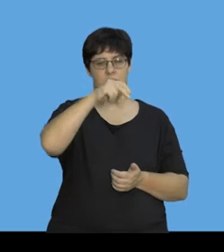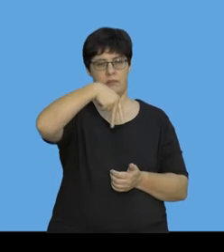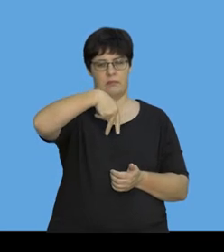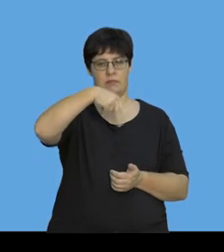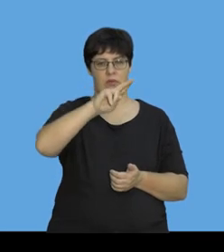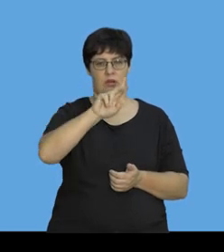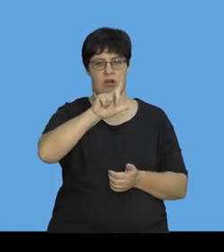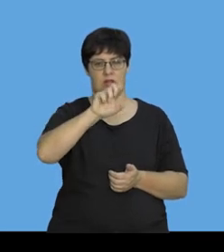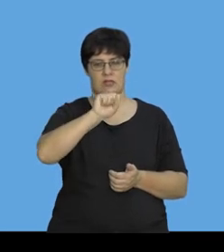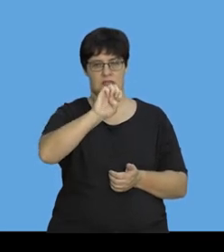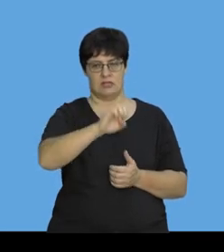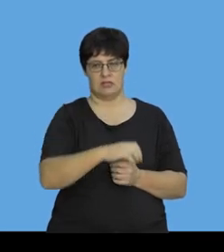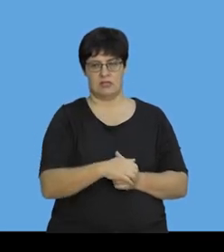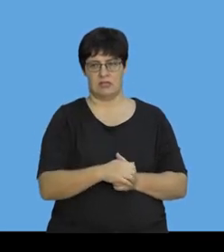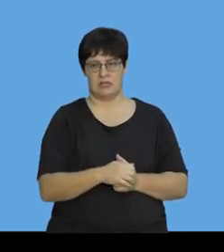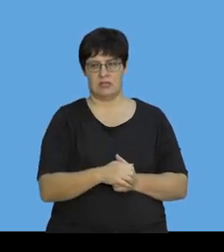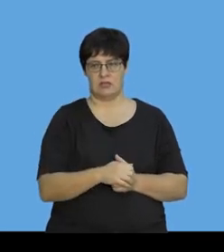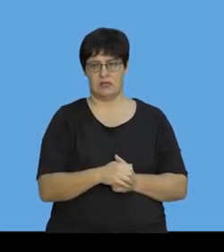want impulse. No, that way.